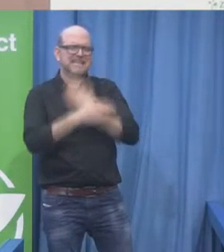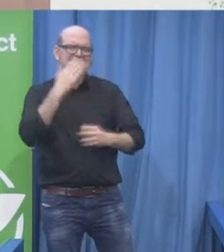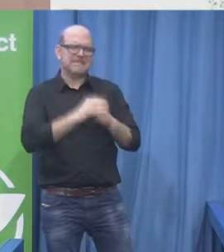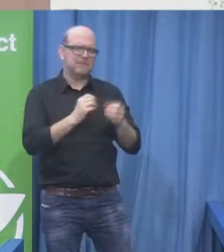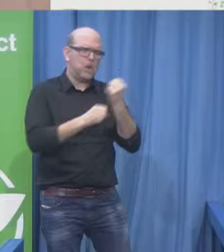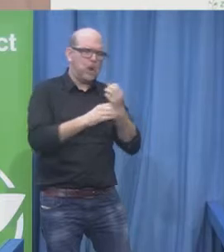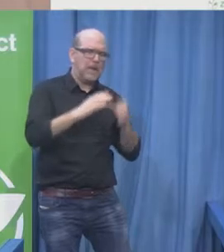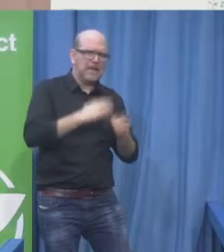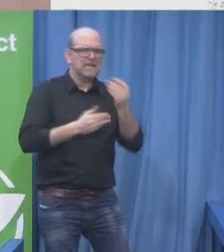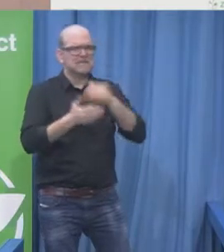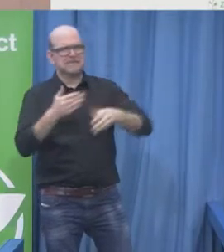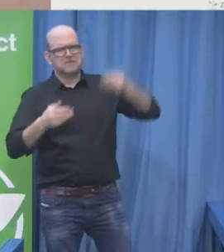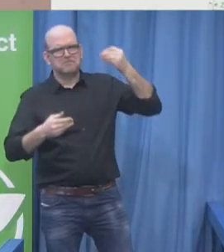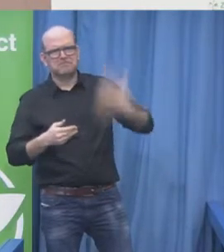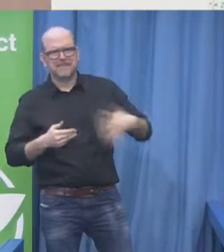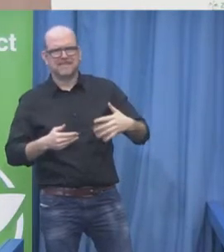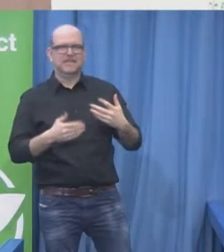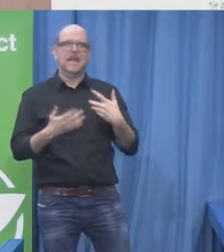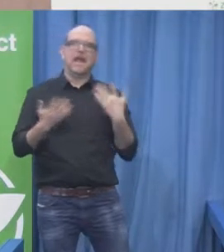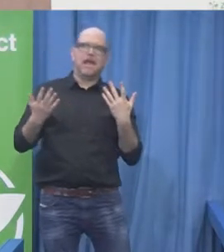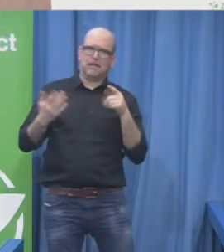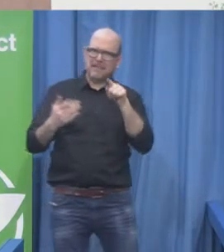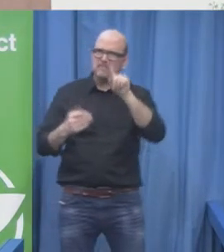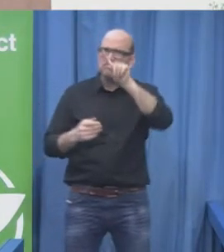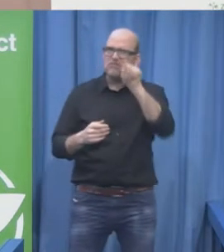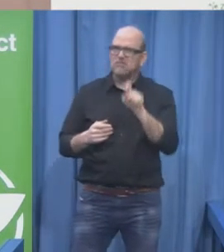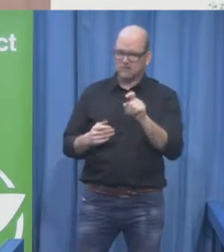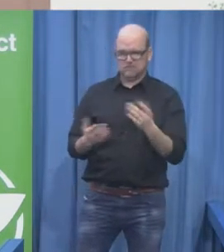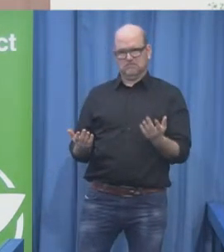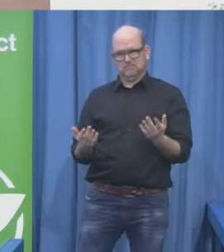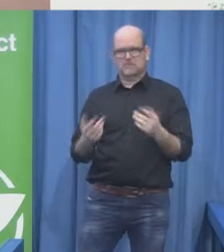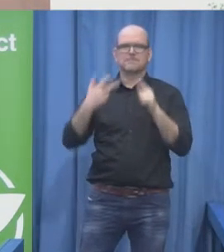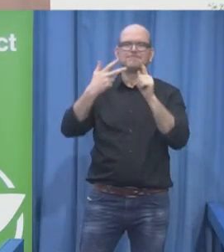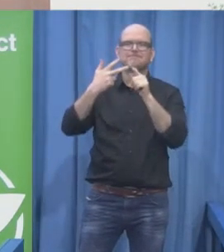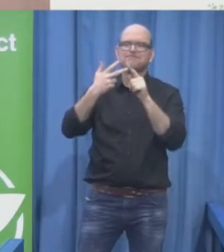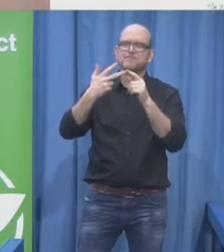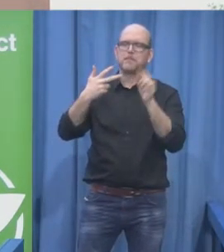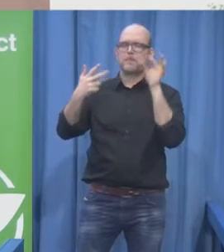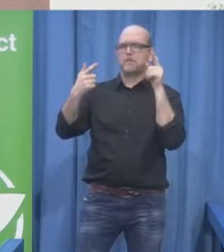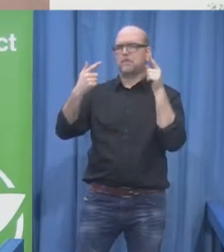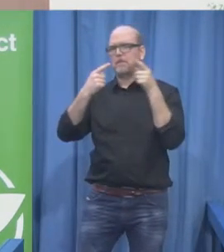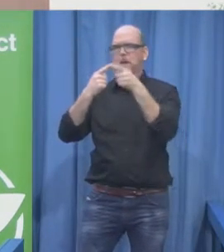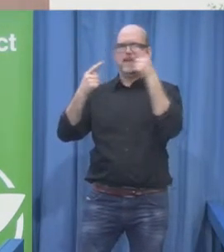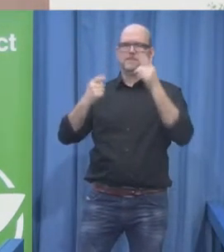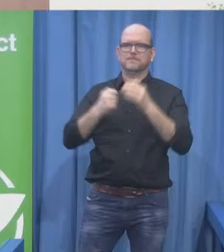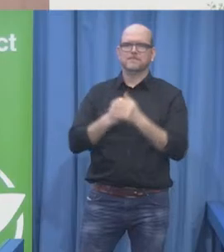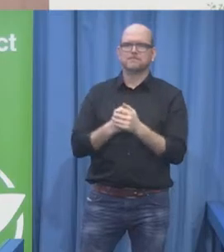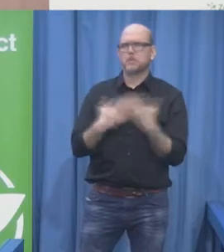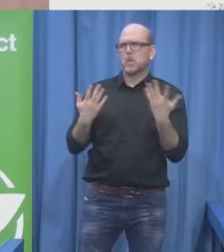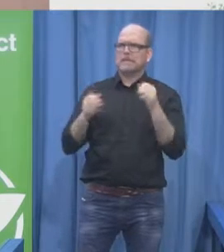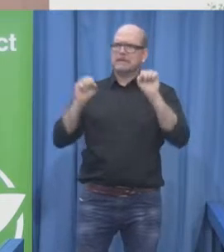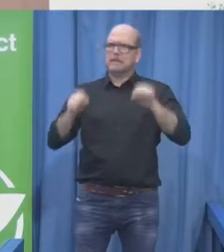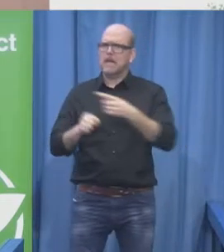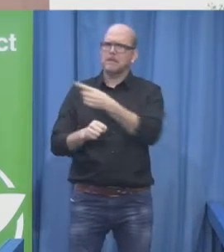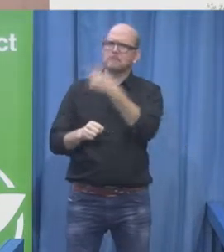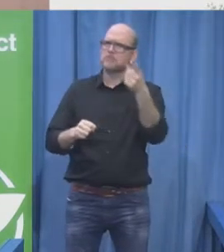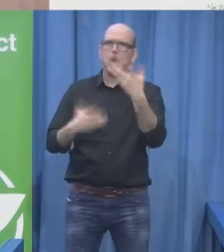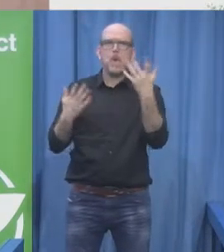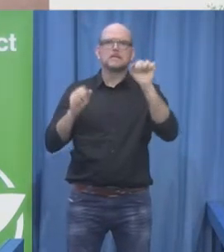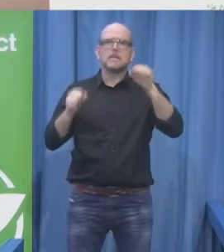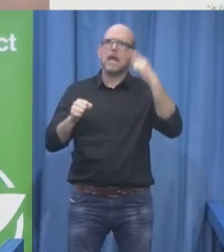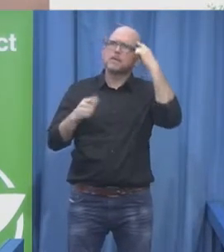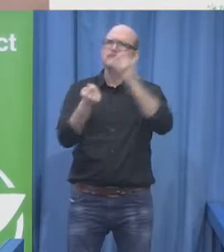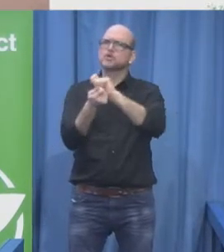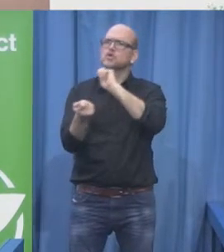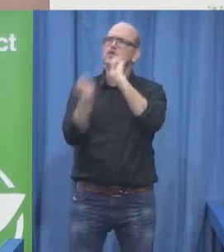thing I would like to bring and engage with you in a conversation later on is what can we do? Simple. What can